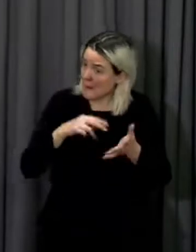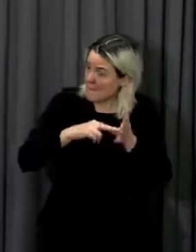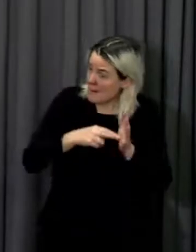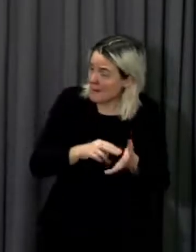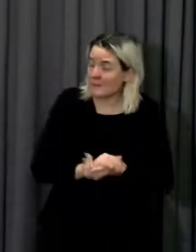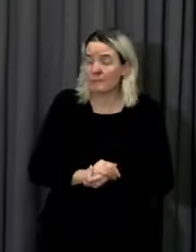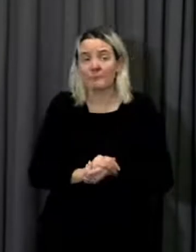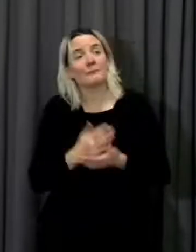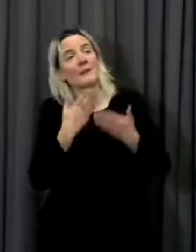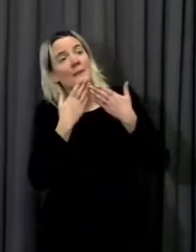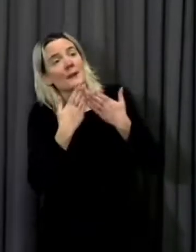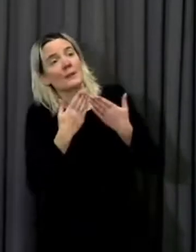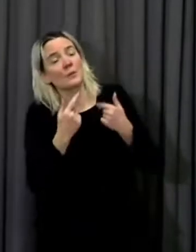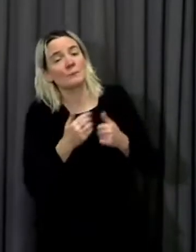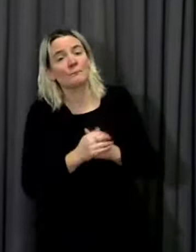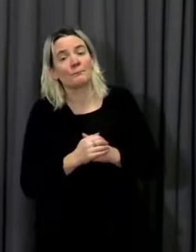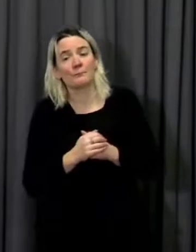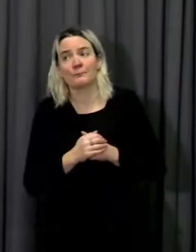Diolch yn fawr, Cymlin.